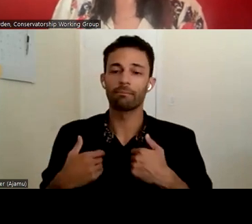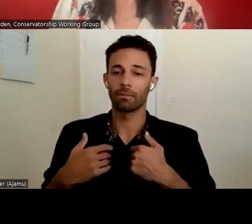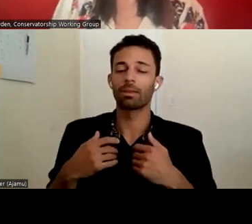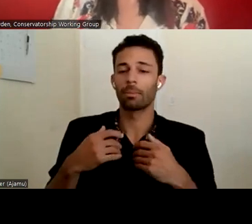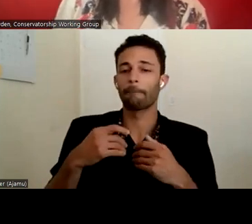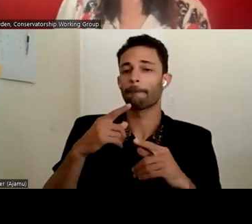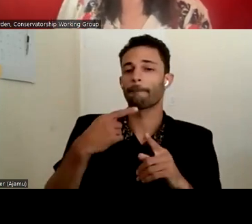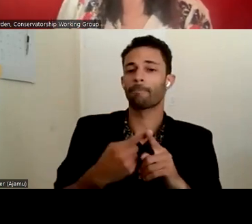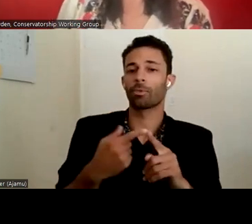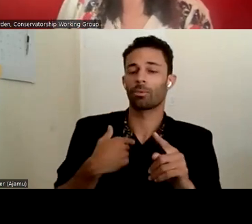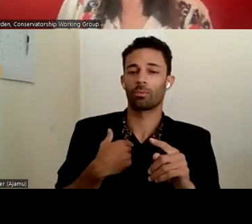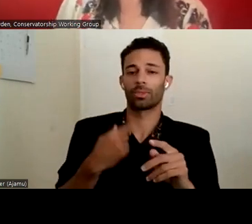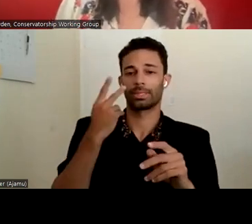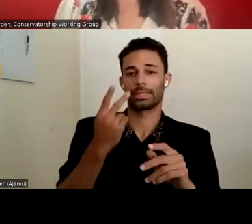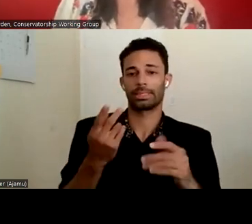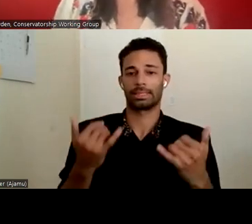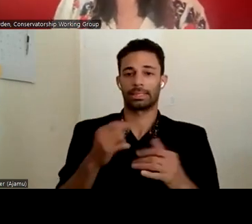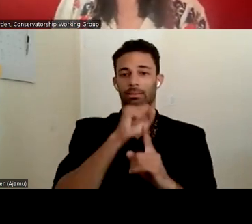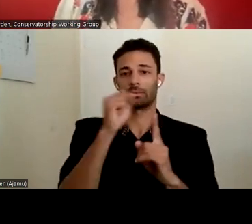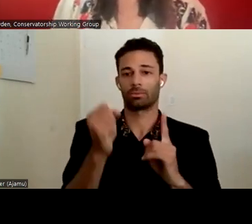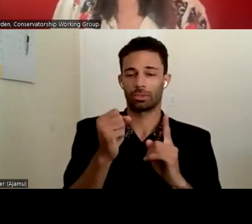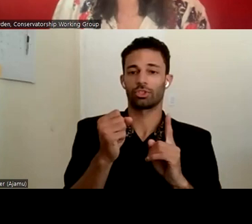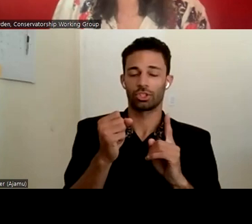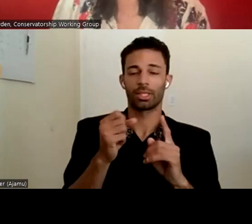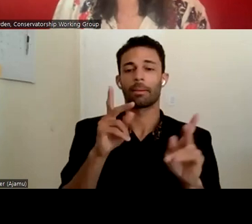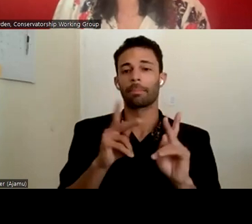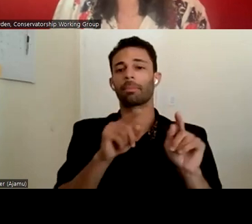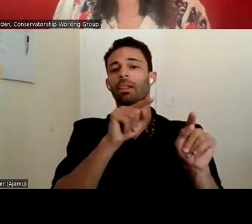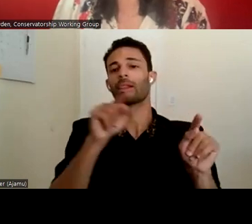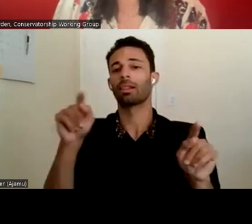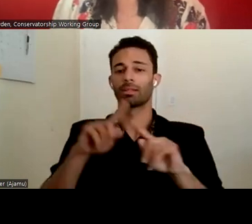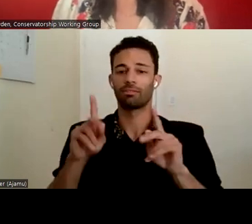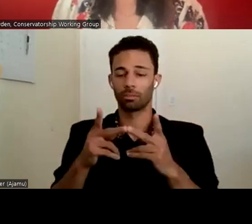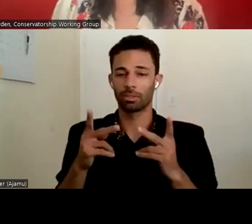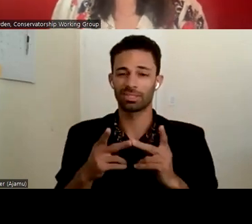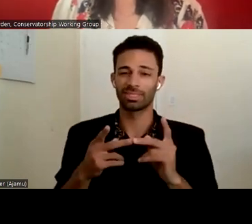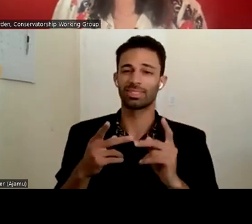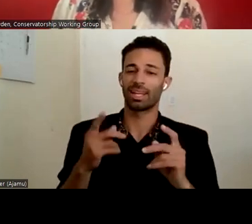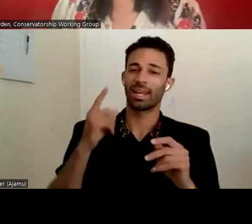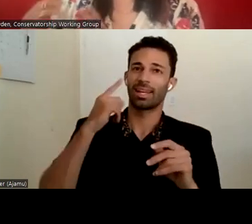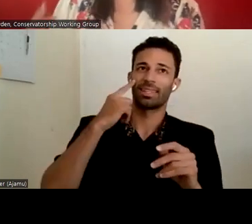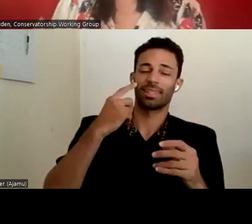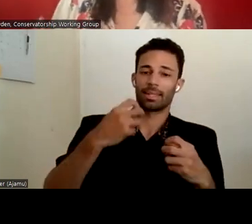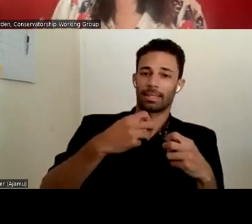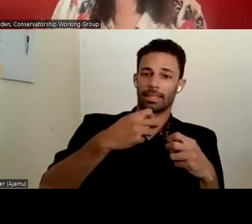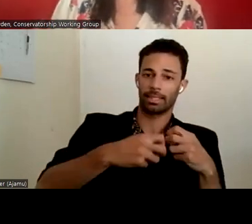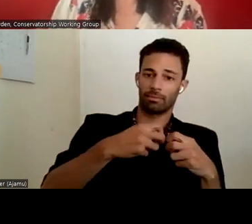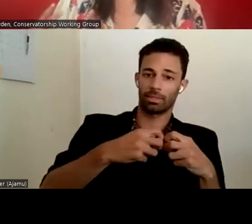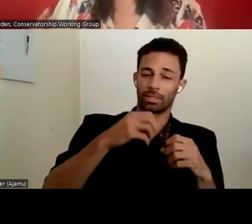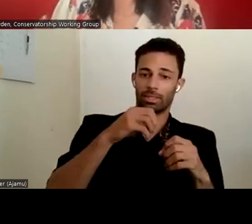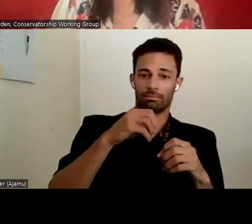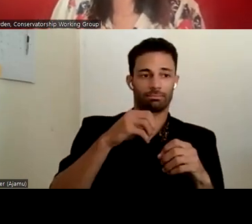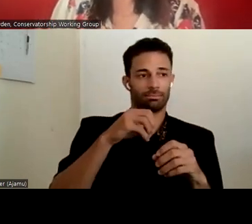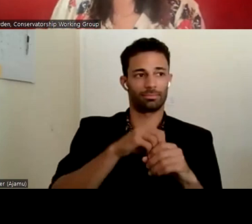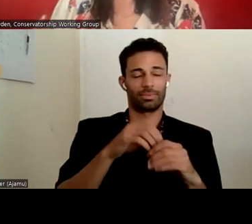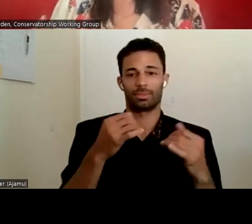when we come across these scenarios and people are in different places, I always think, you know, the difficulty and the crash course that everybody has to do in